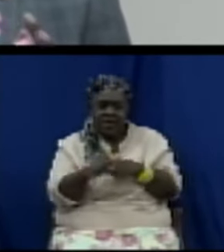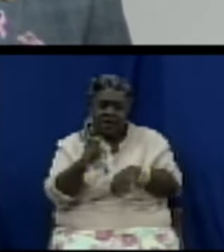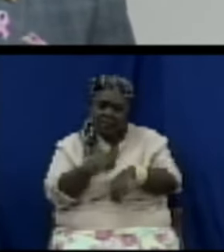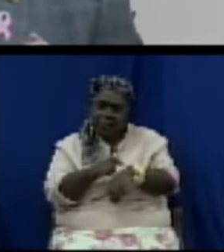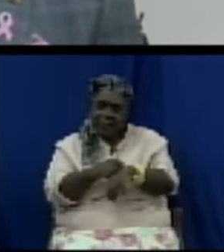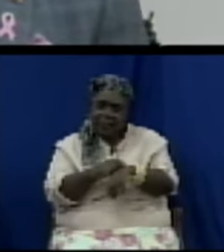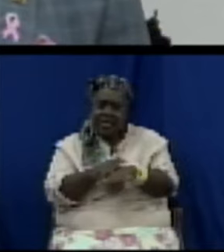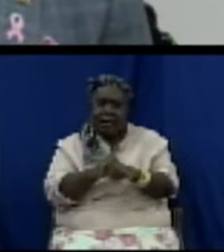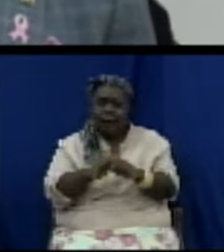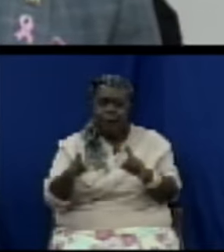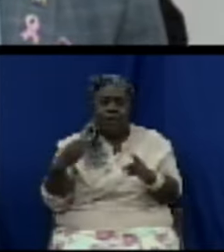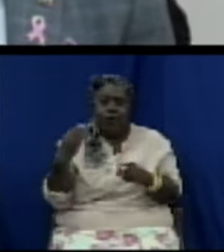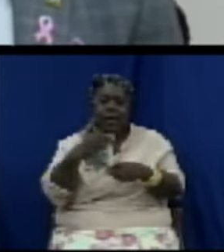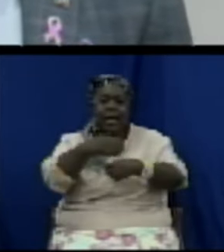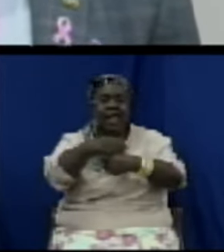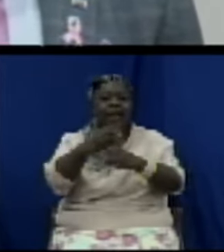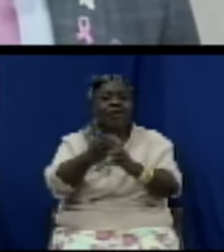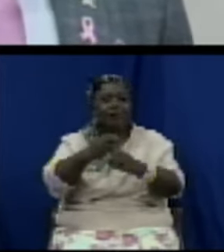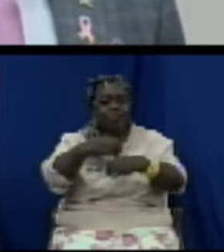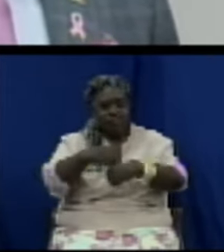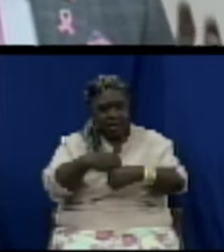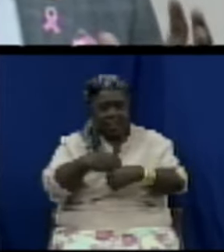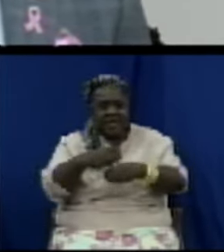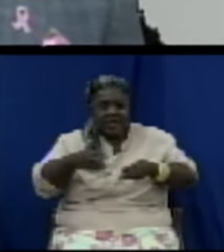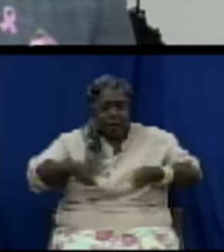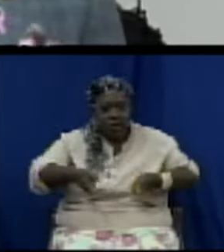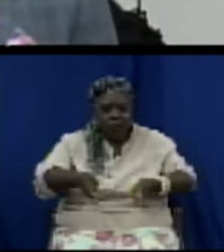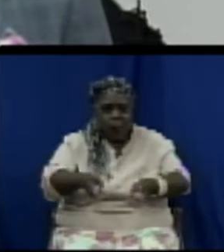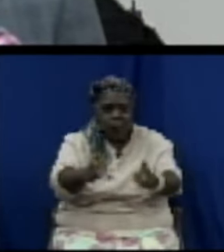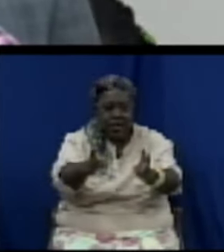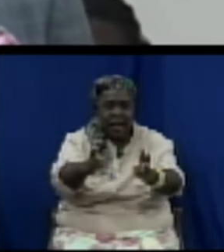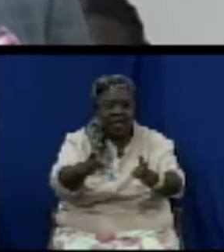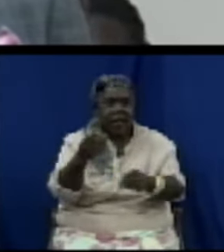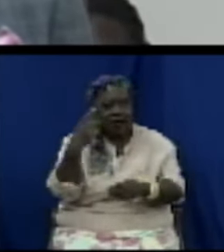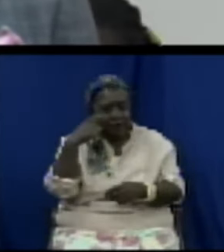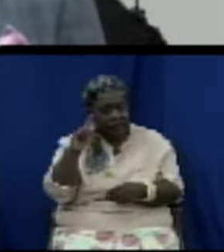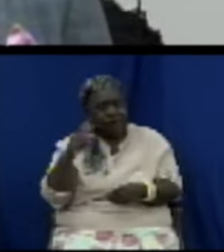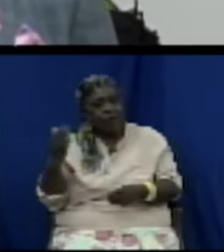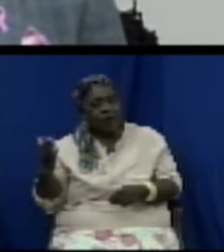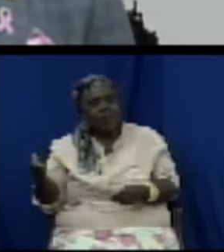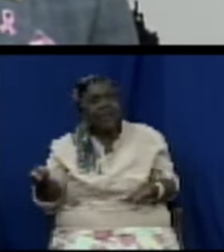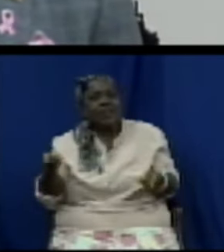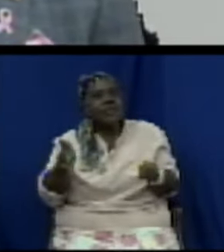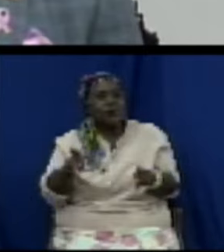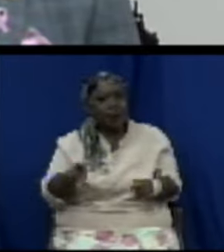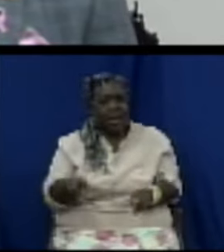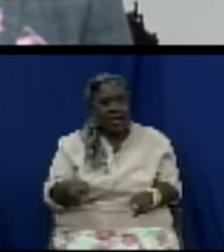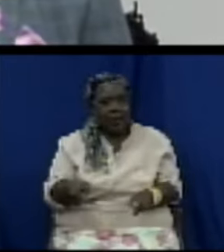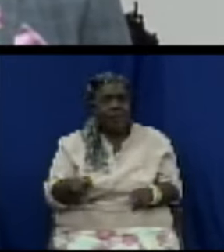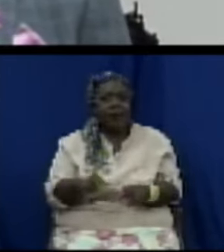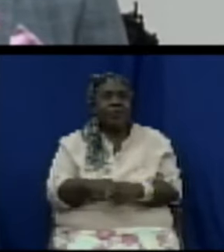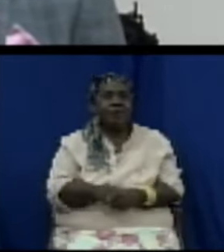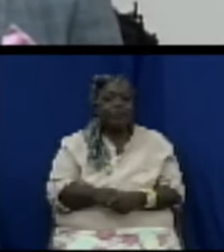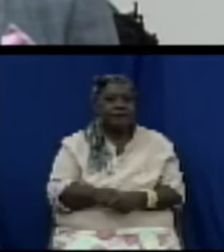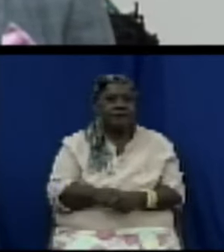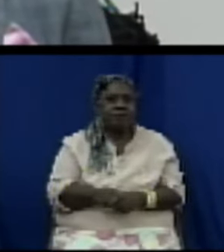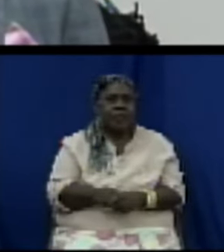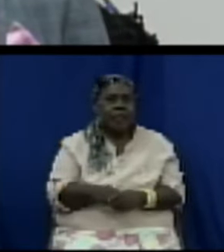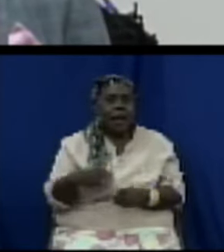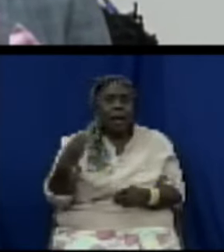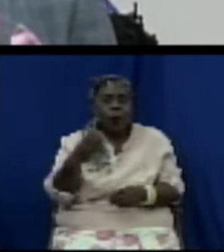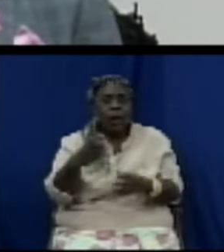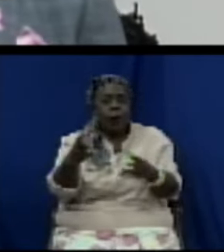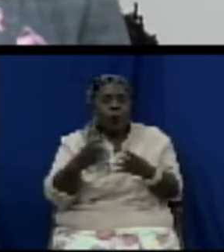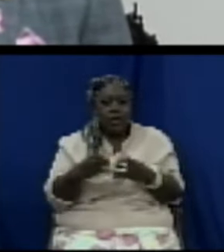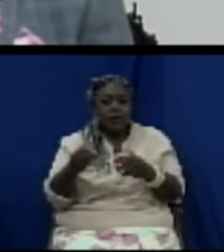And in creating that four-minute city, we want to also partner with Nevis. So anybody who goes to Nevis, we want to also